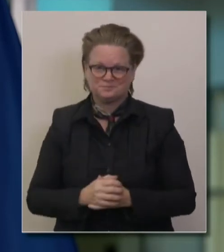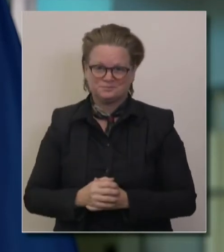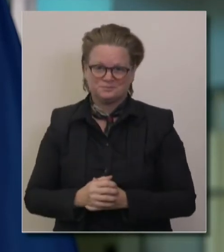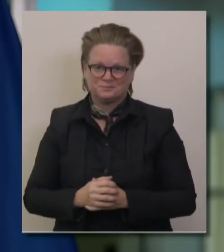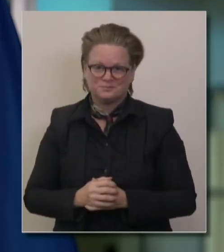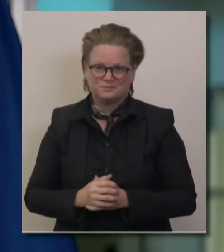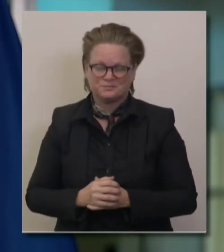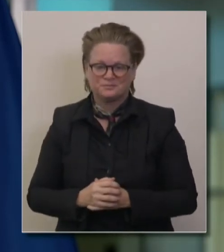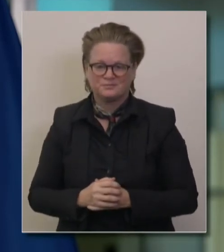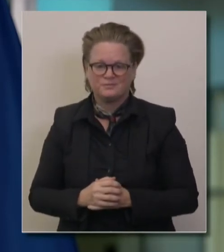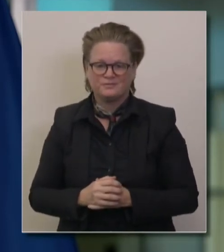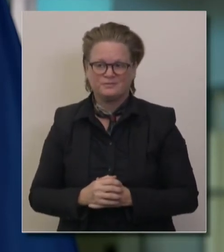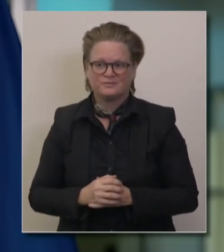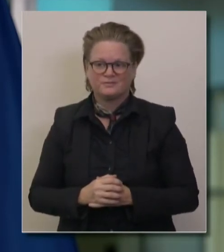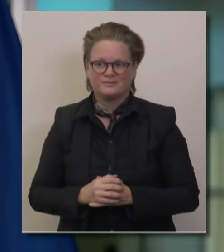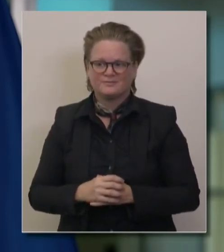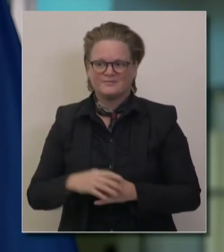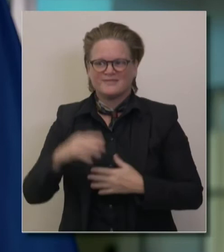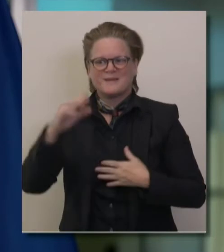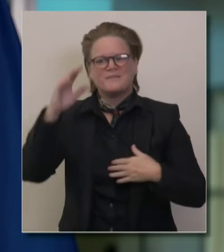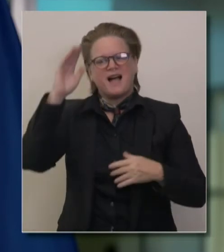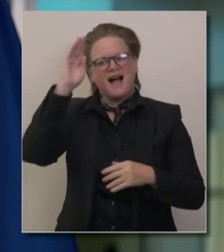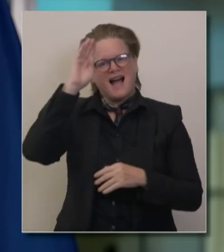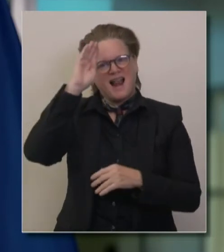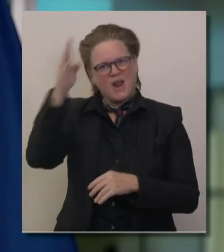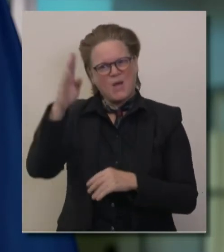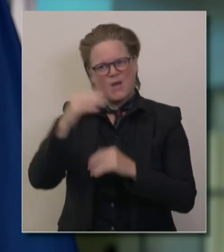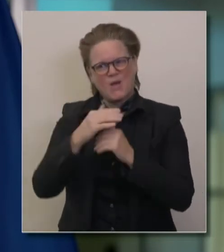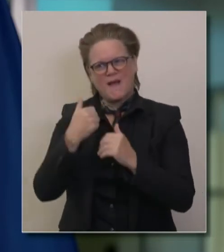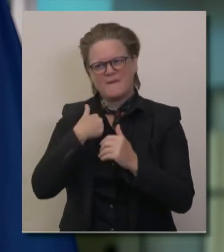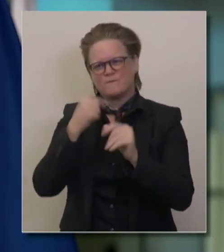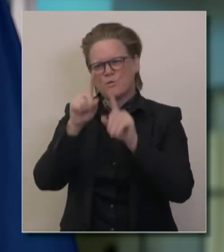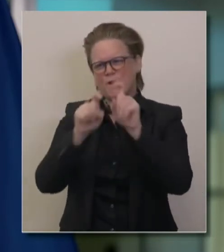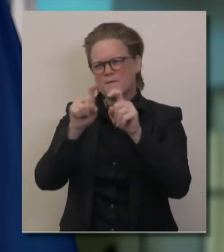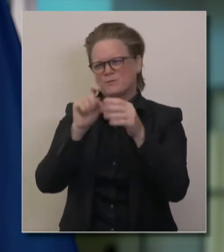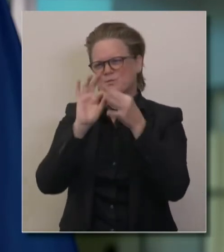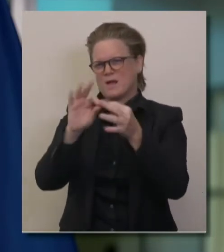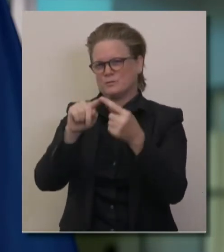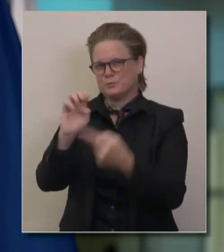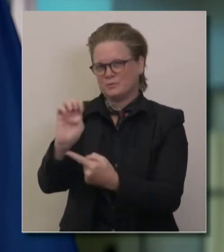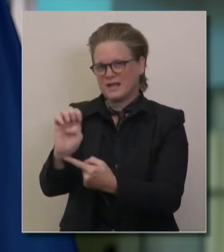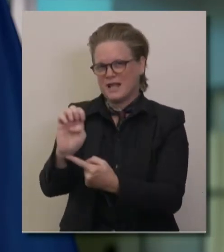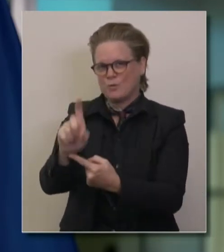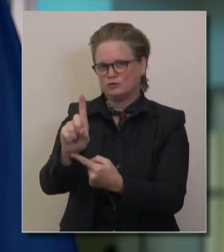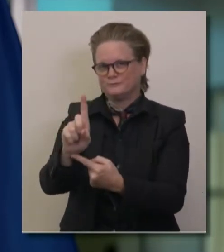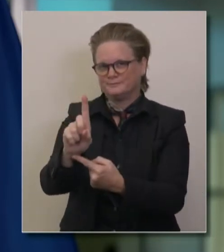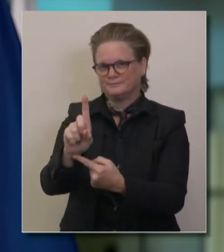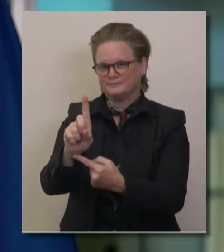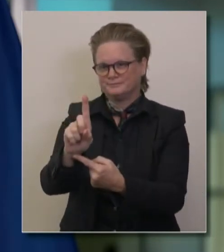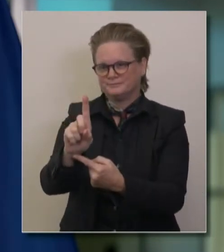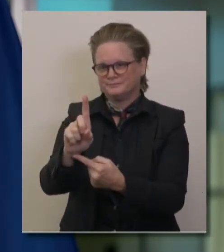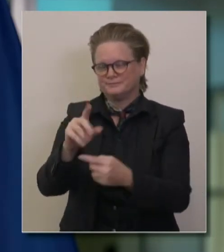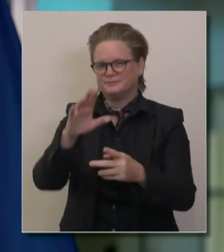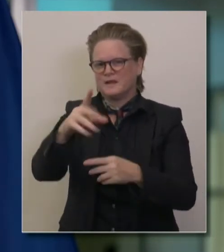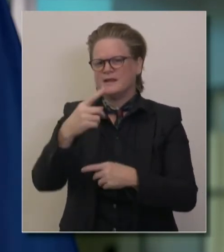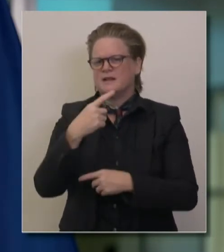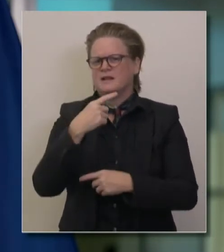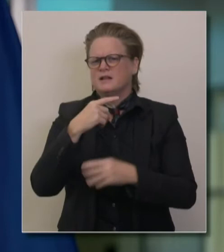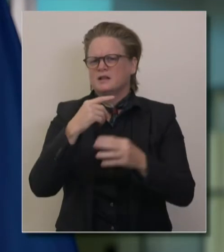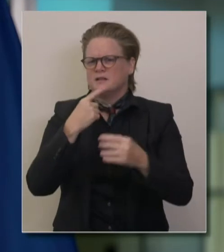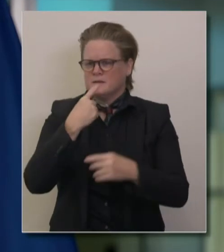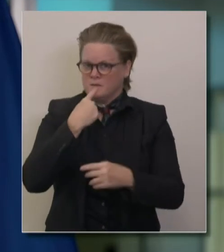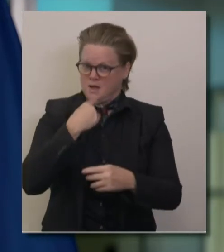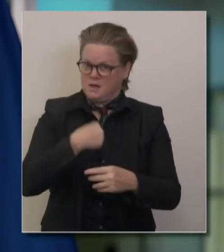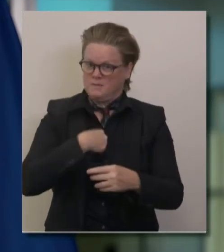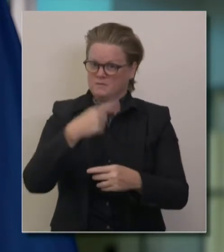Hi, governor. Uh, I have a couple of education questions. Uh, wondering first, can you explain your thinking in allowing open schools to